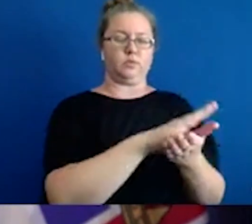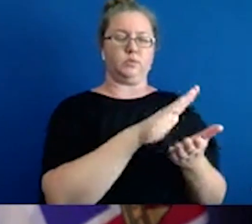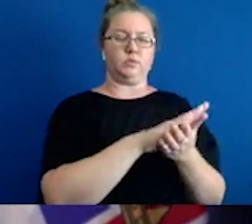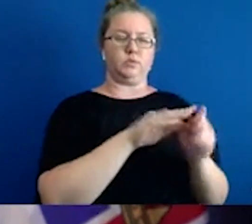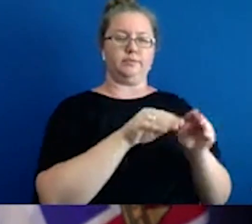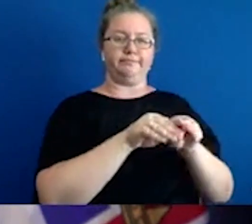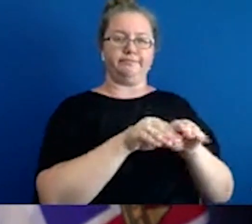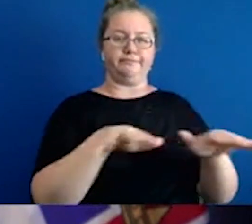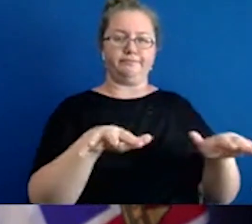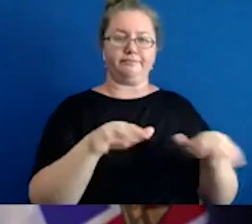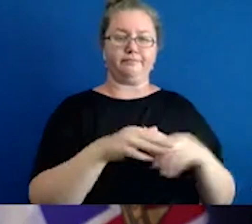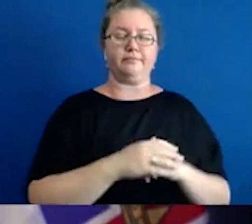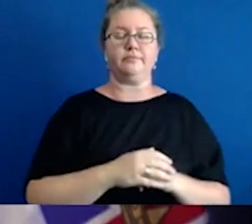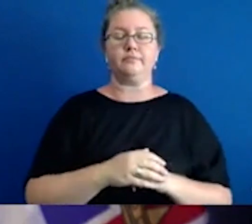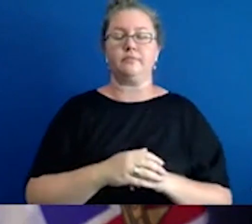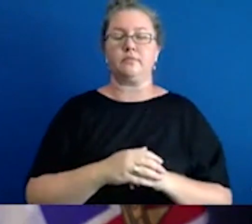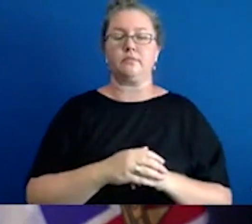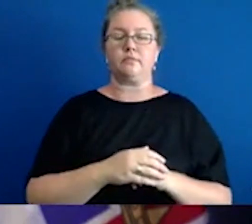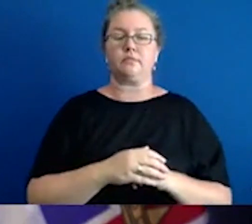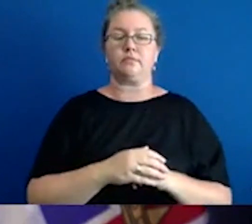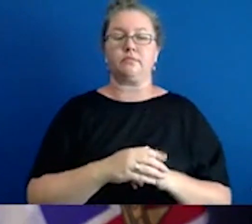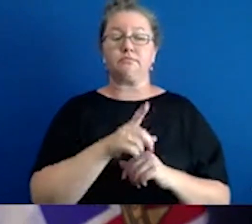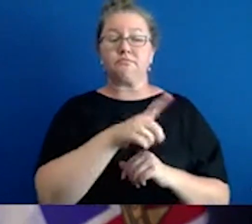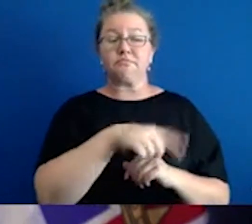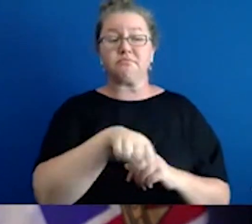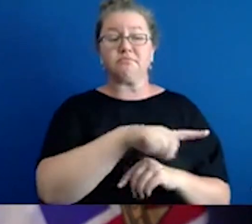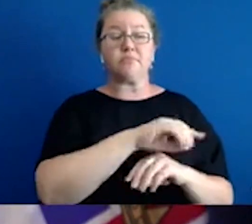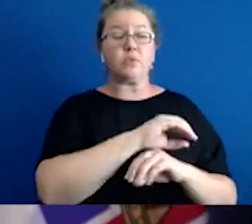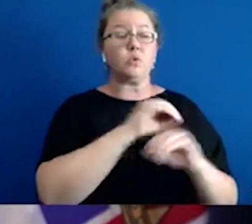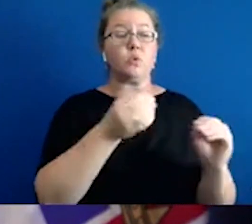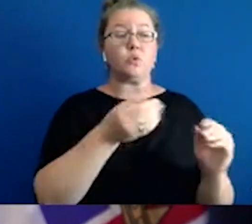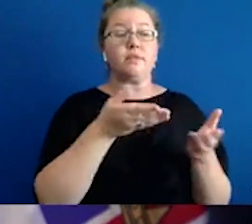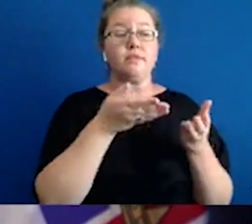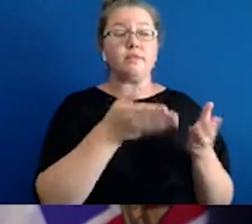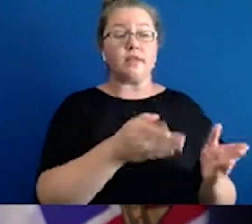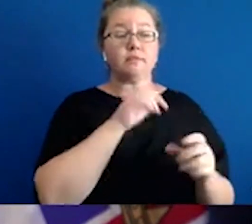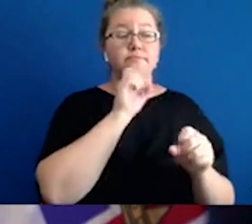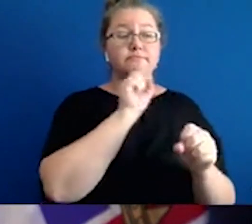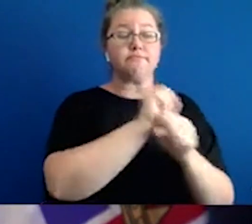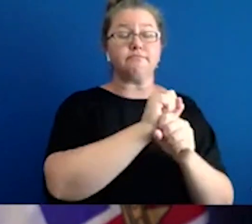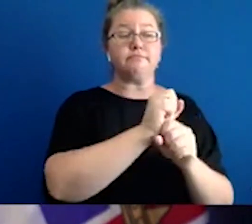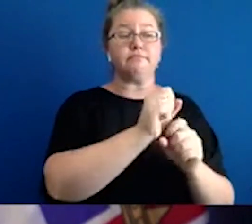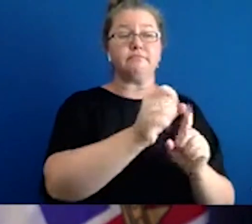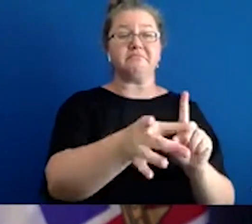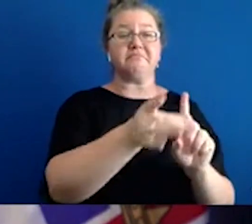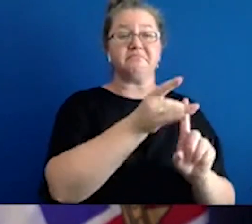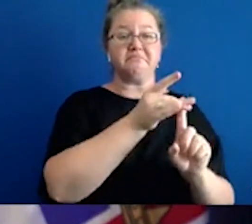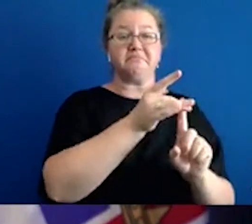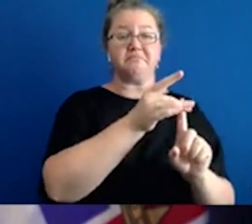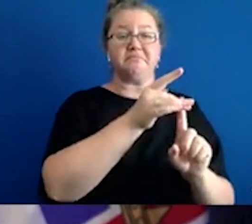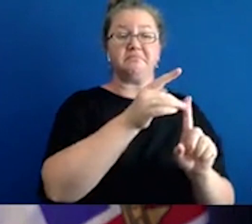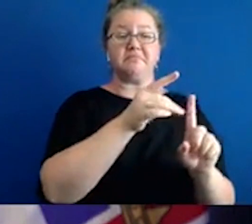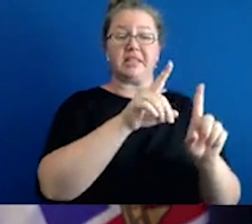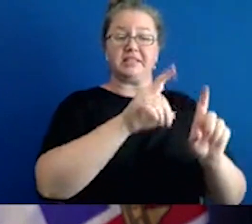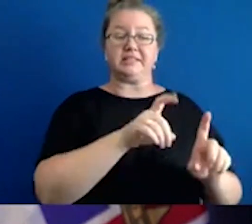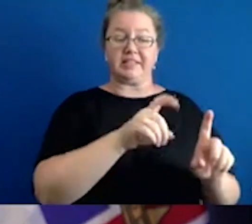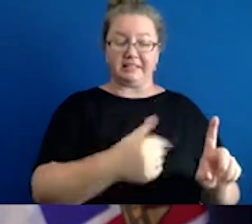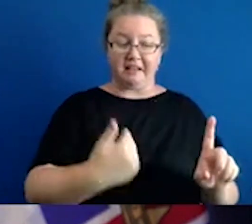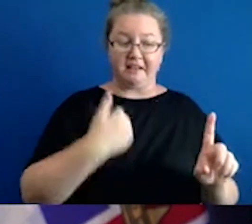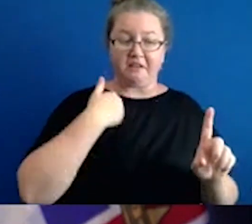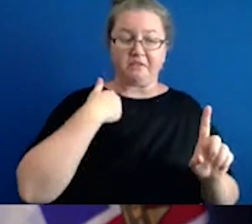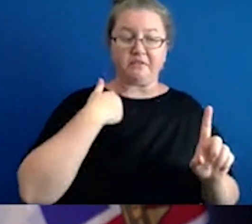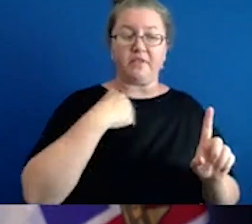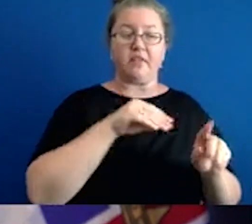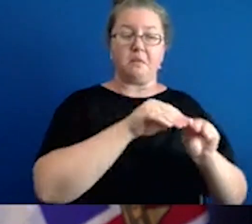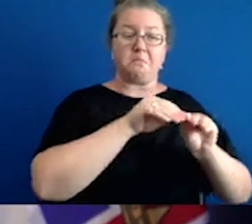exposure when somebody is infectious in the school, then that is not considered an outbreak. That's